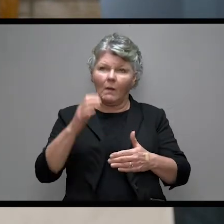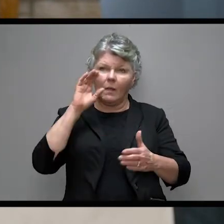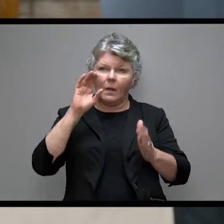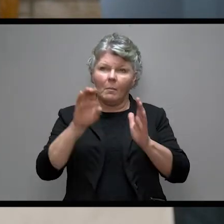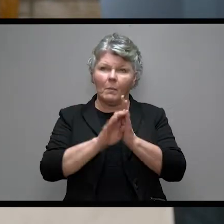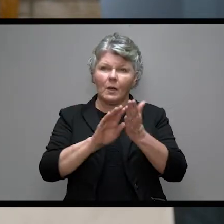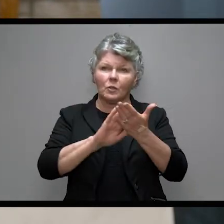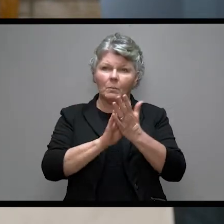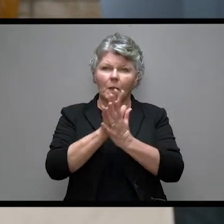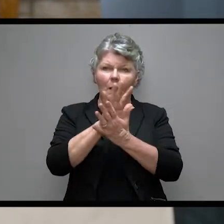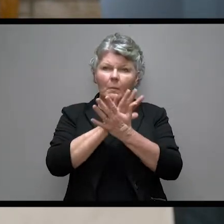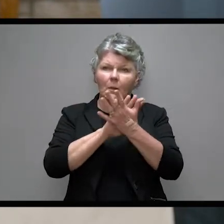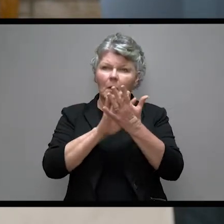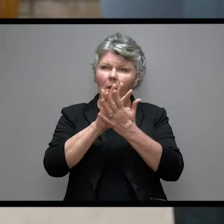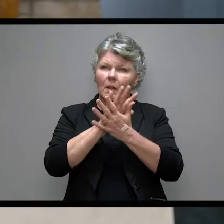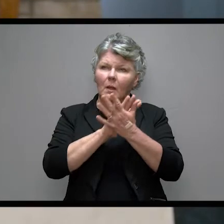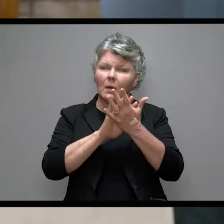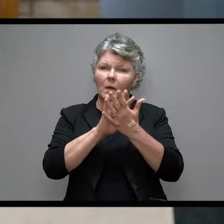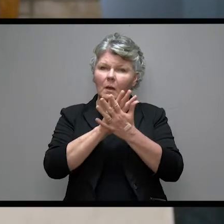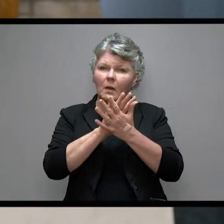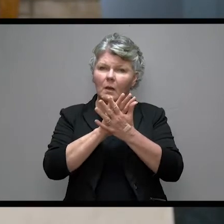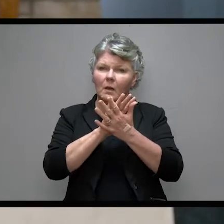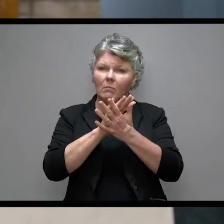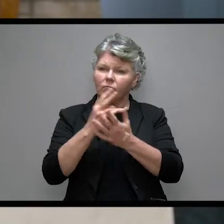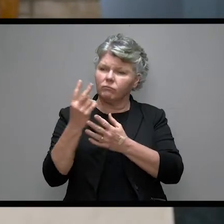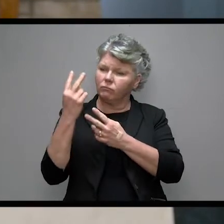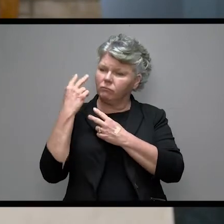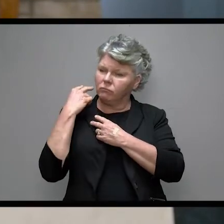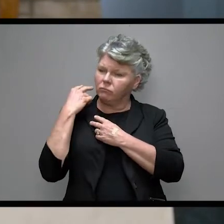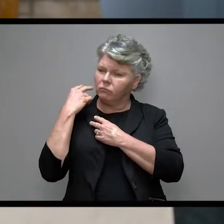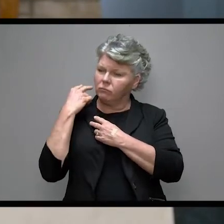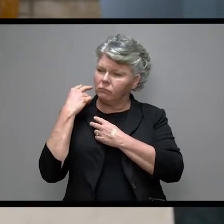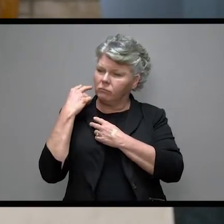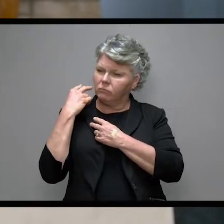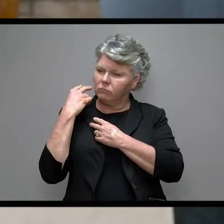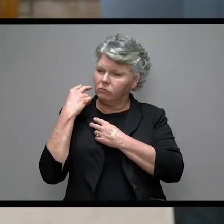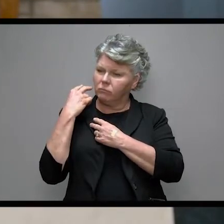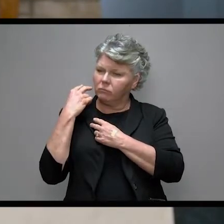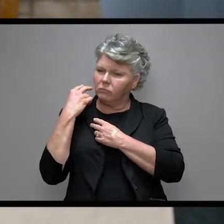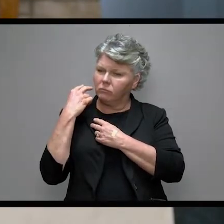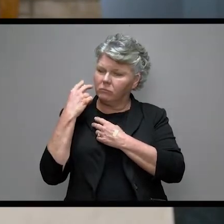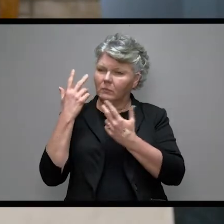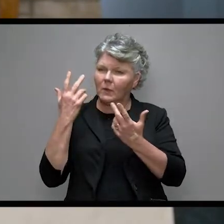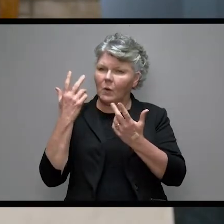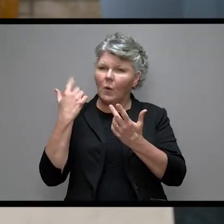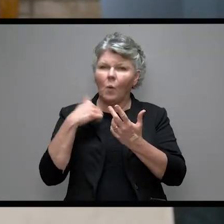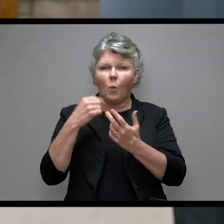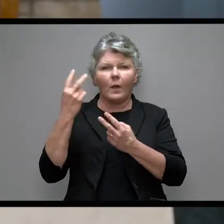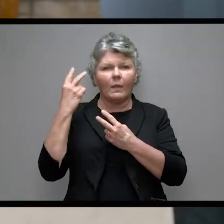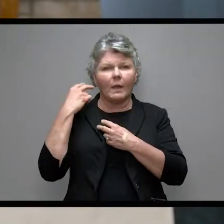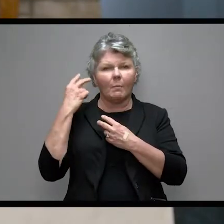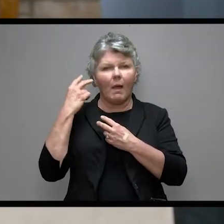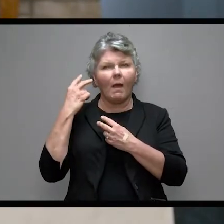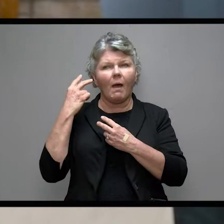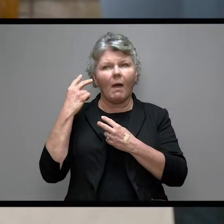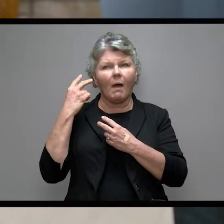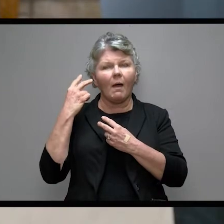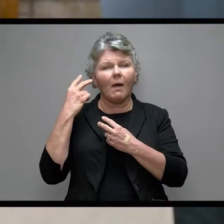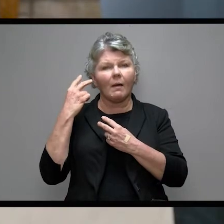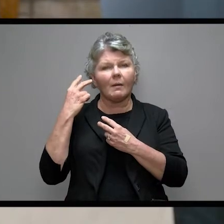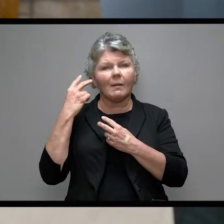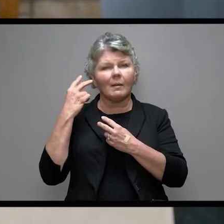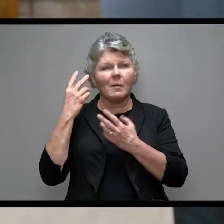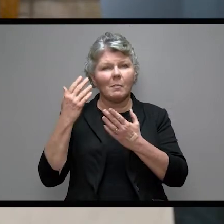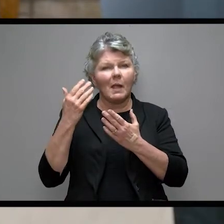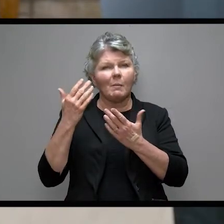becomes, and so the glory days are probably in our minds always better in retrospect looking back on them than they